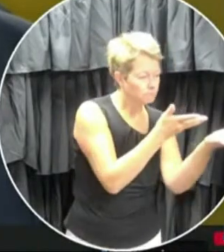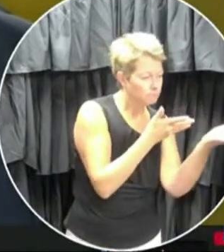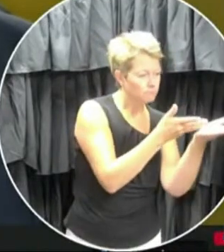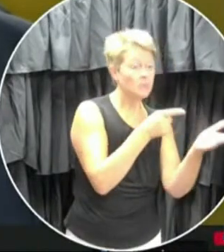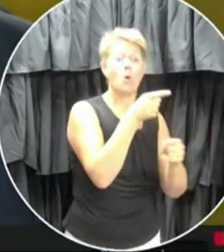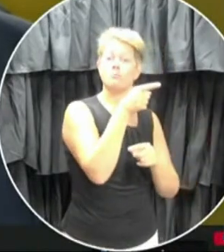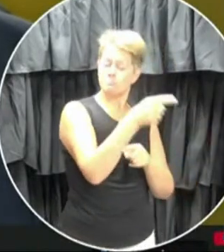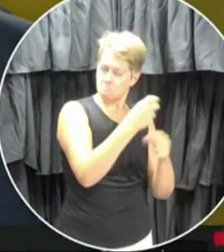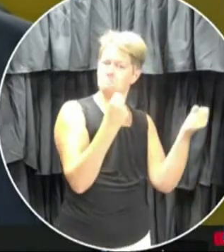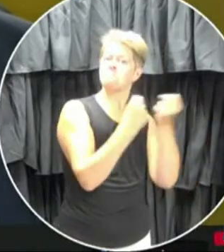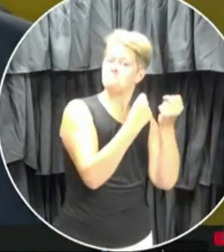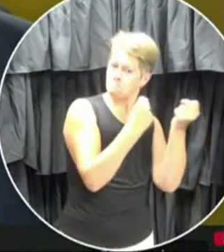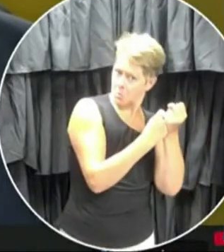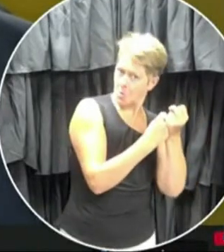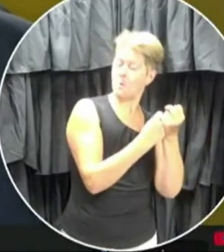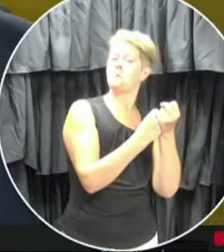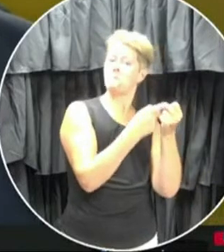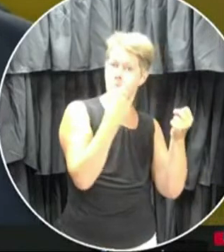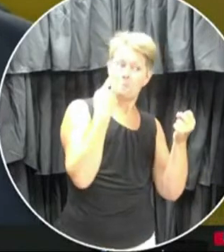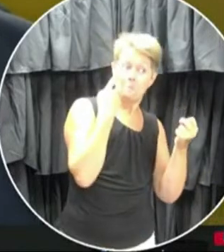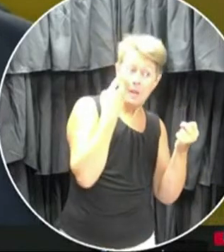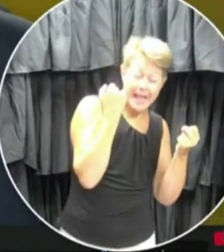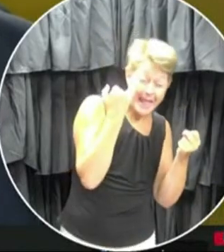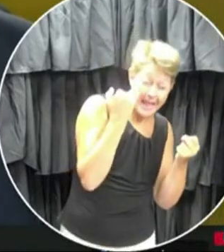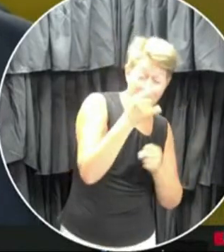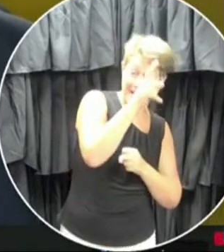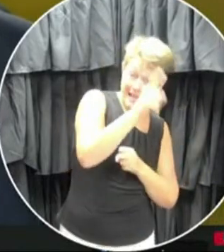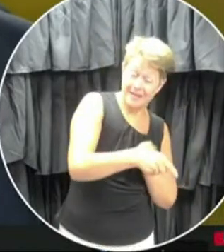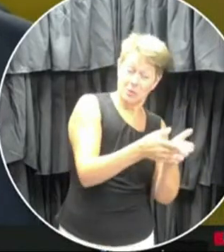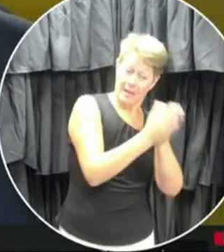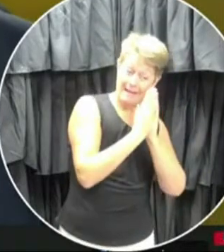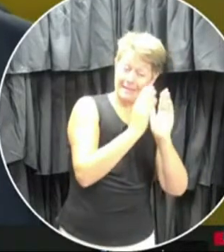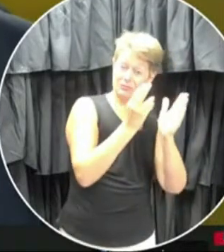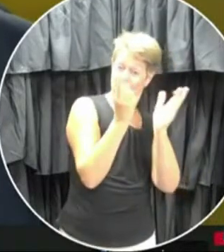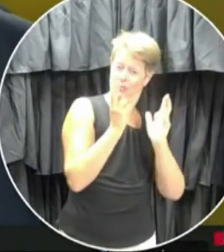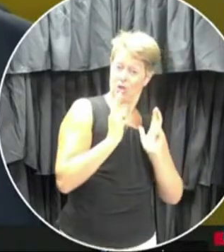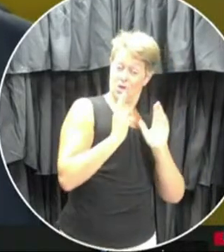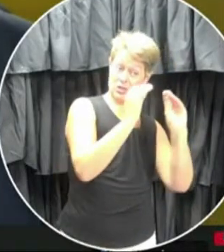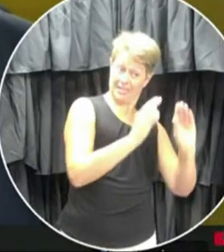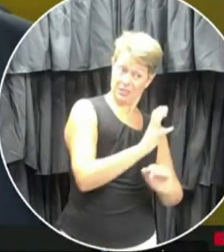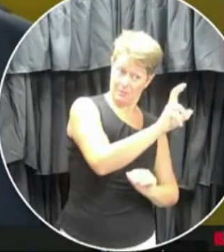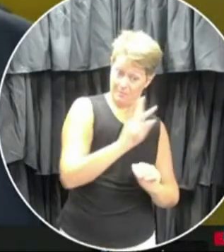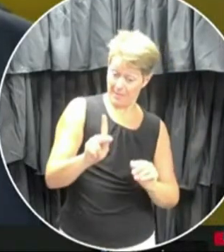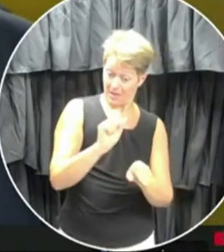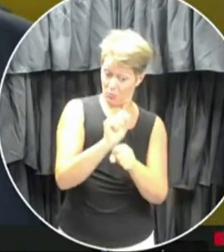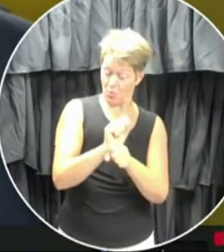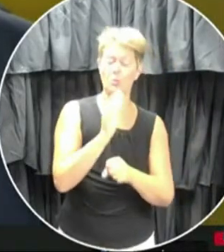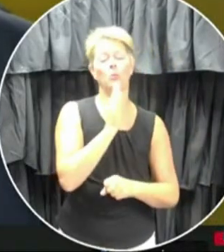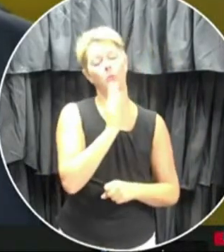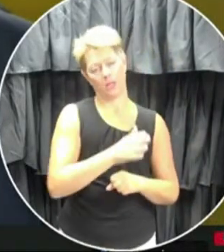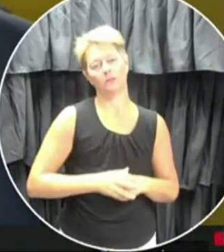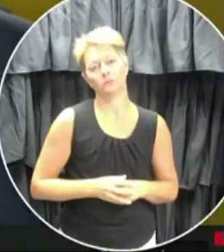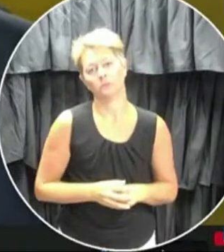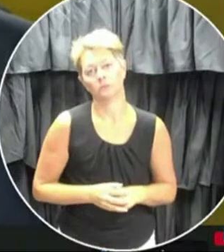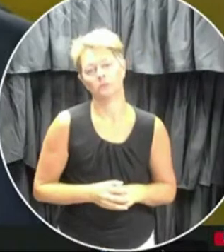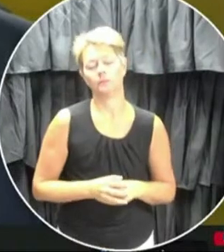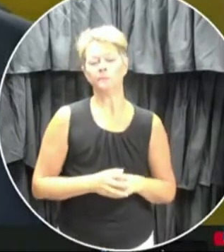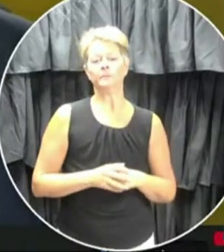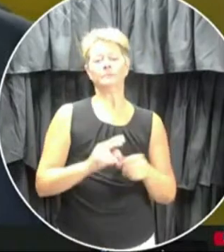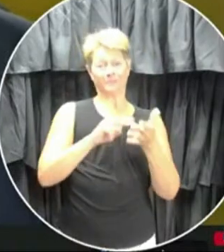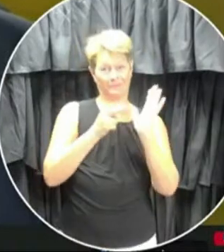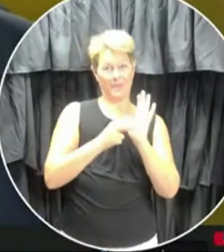more robust engagement of retired teachers, should we have to go to that means. Obviously, priority would be on available